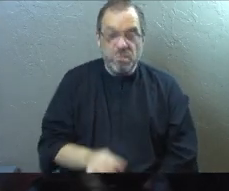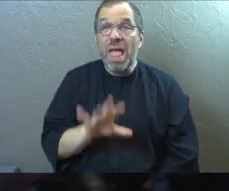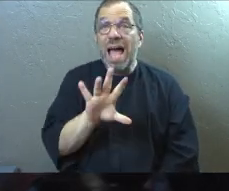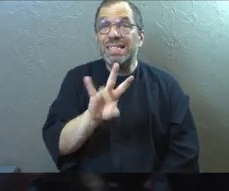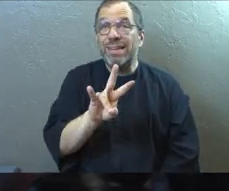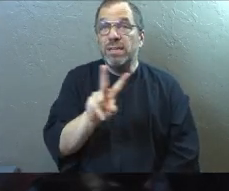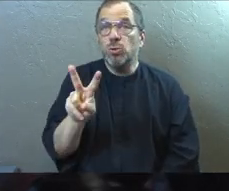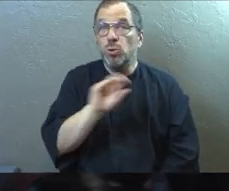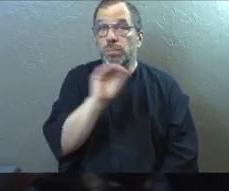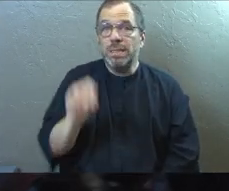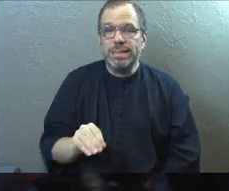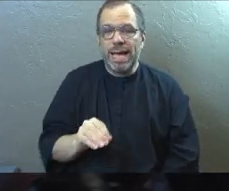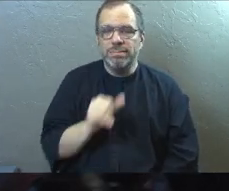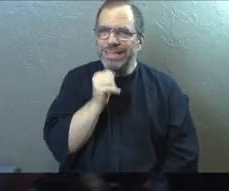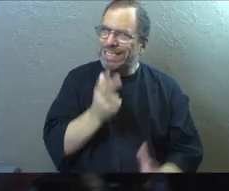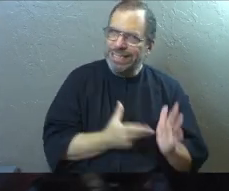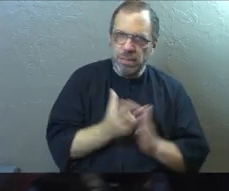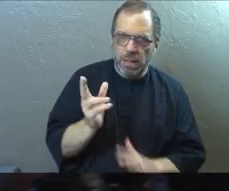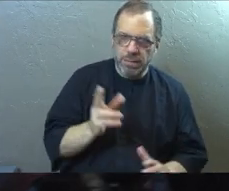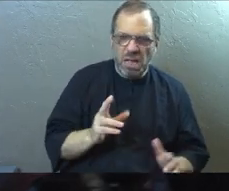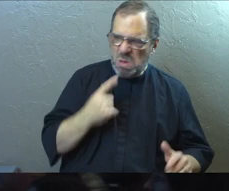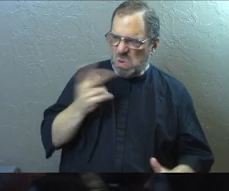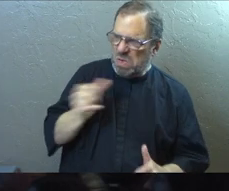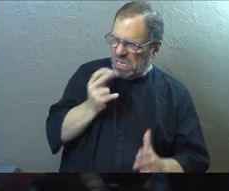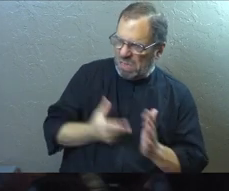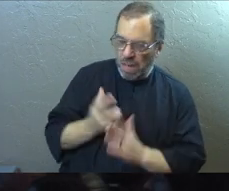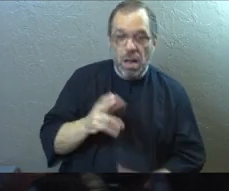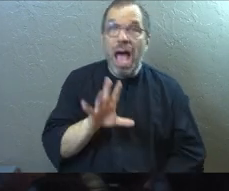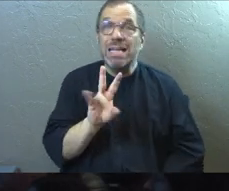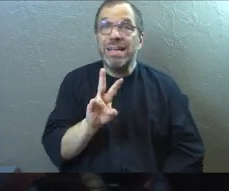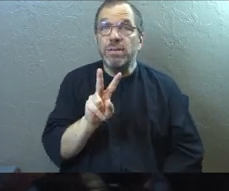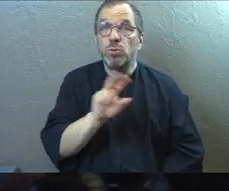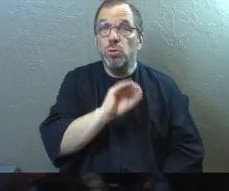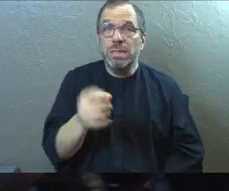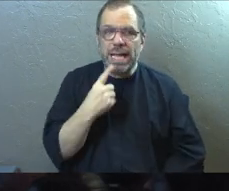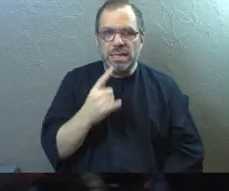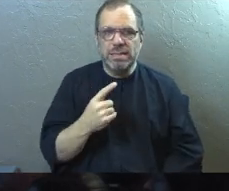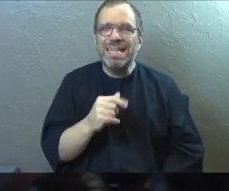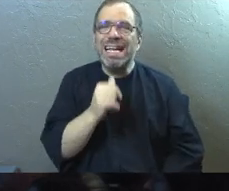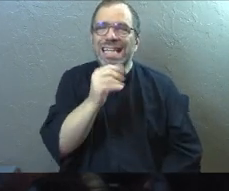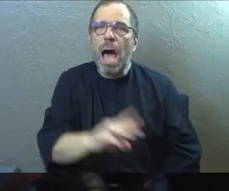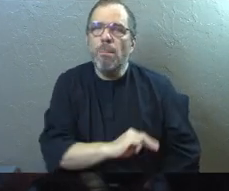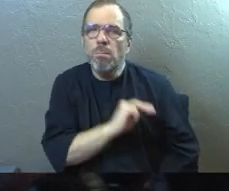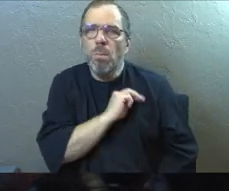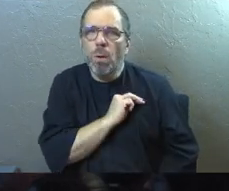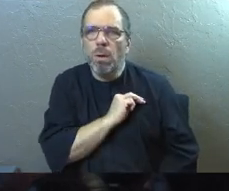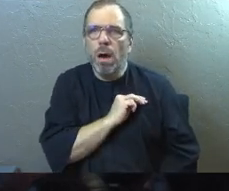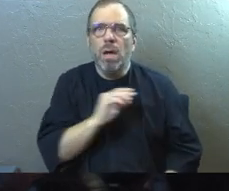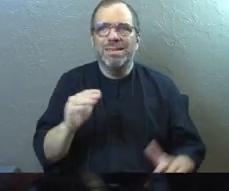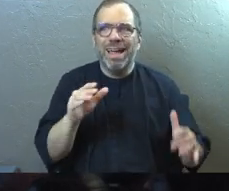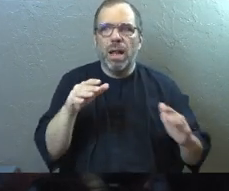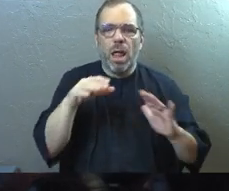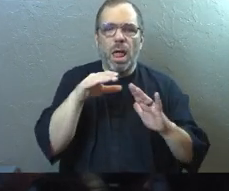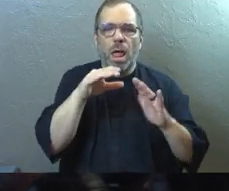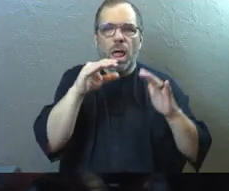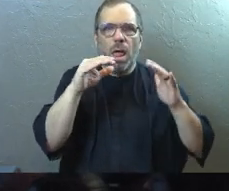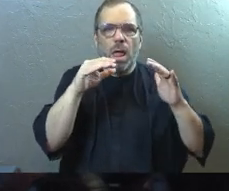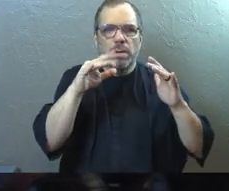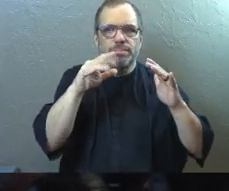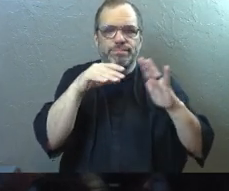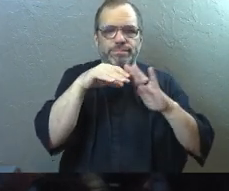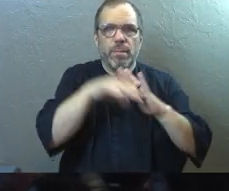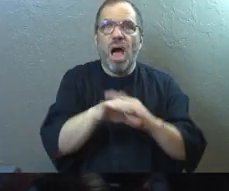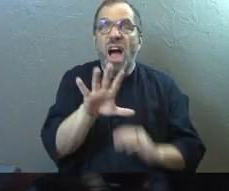Seventy-two percent, they're dishonest people. Seventy-two percent, immoral people. Then you start to go down a little bit.